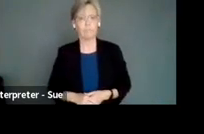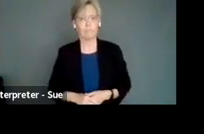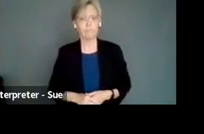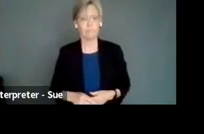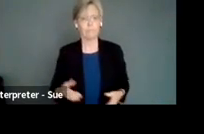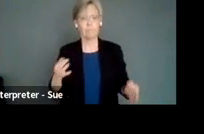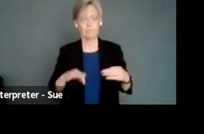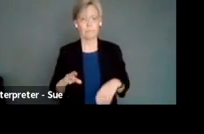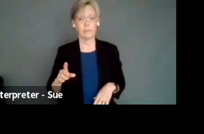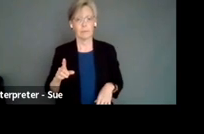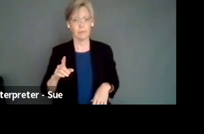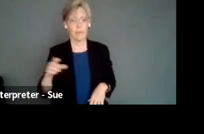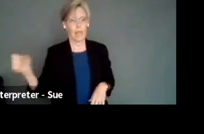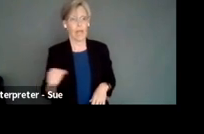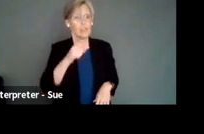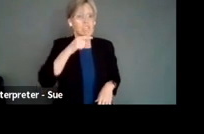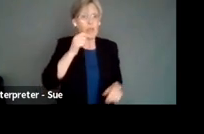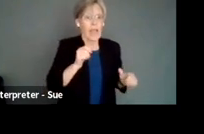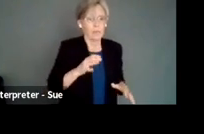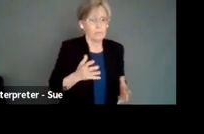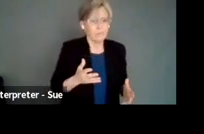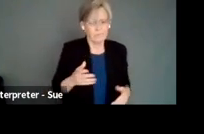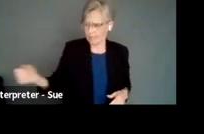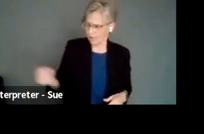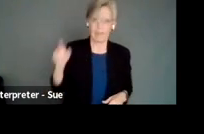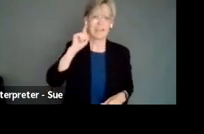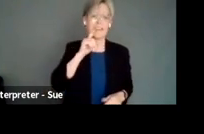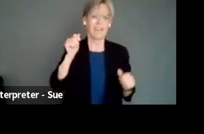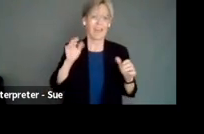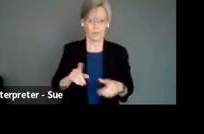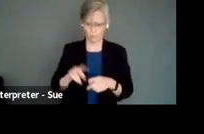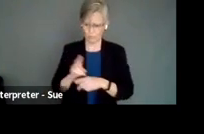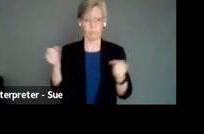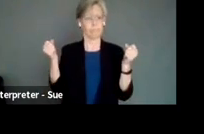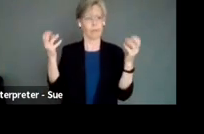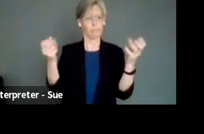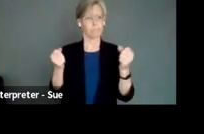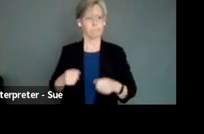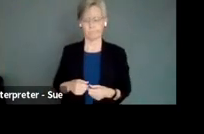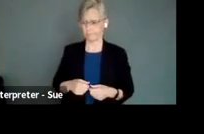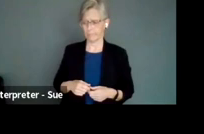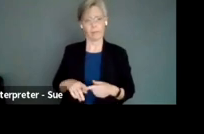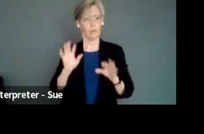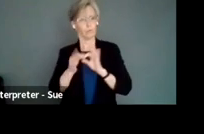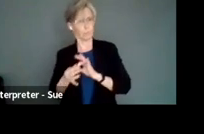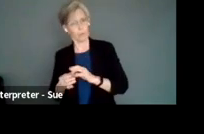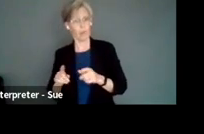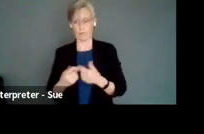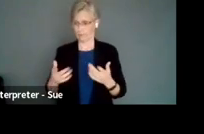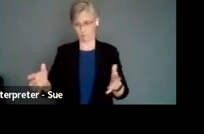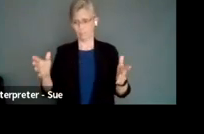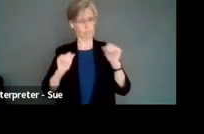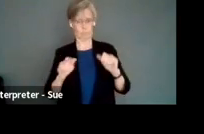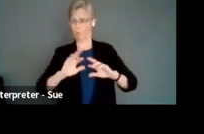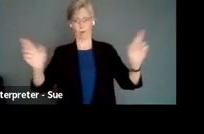signing hearing, I mean, hiring hearing actors, just hire a deaf actor who speaks ASL, and have it interpreted. And all of a sudden, your show is accessible